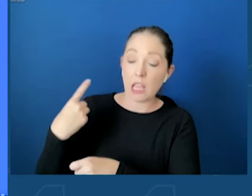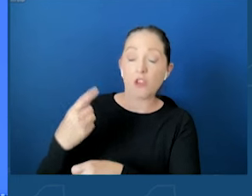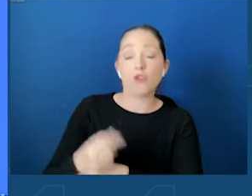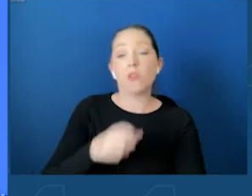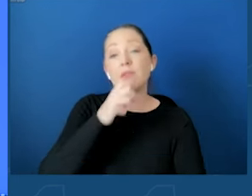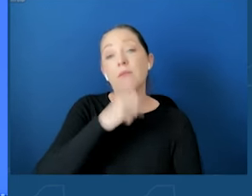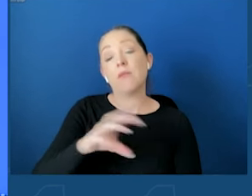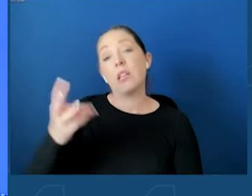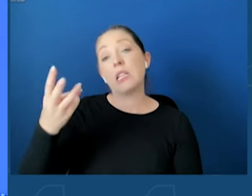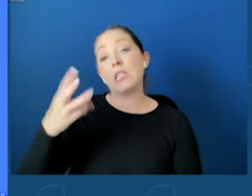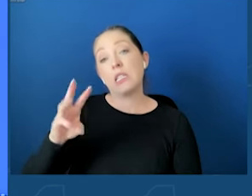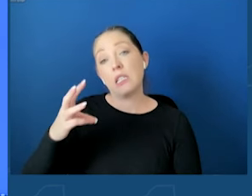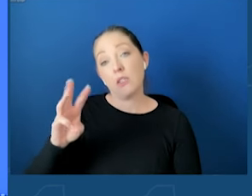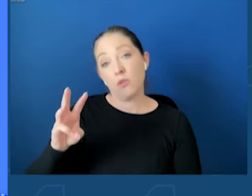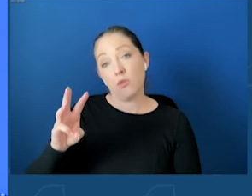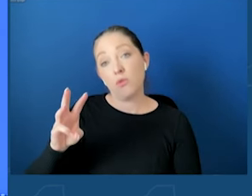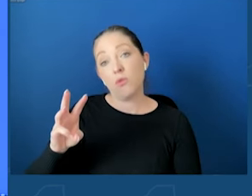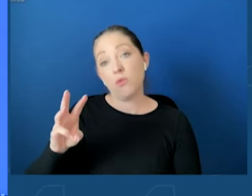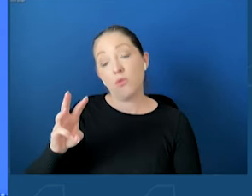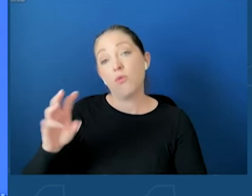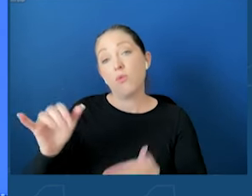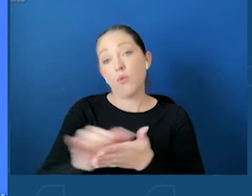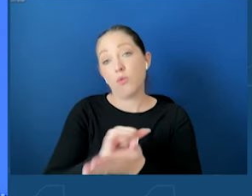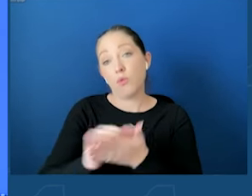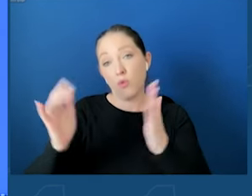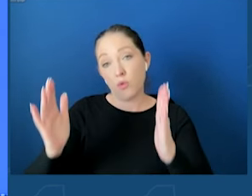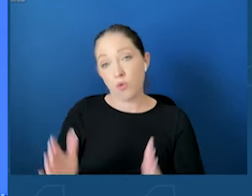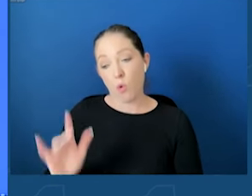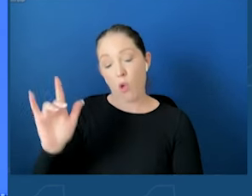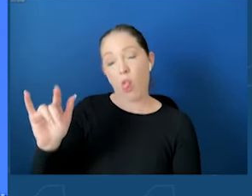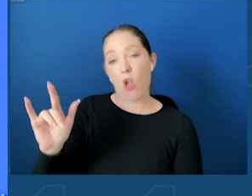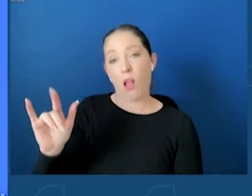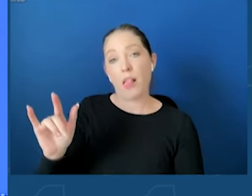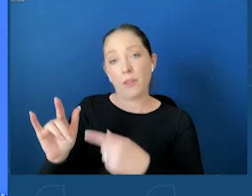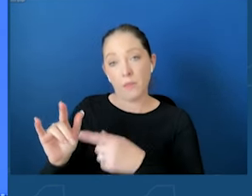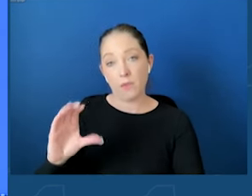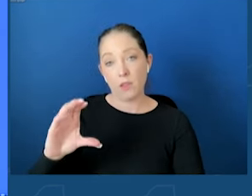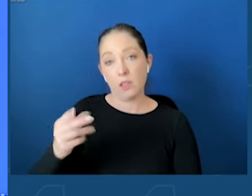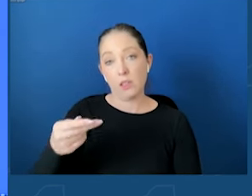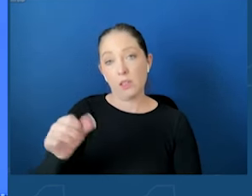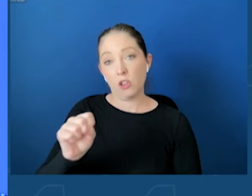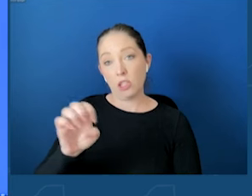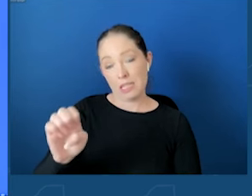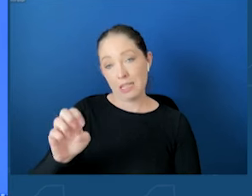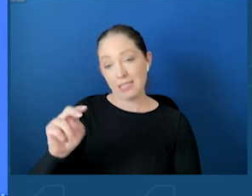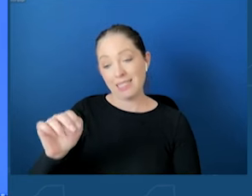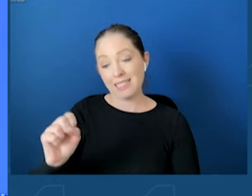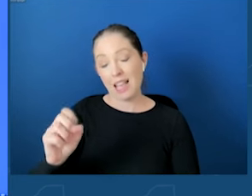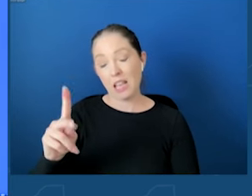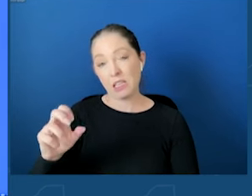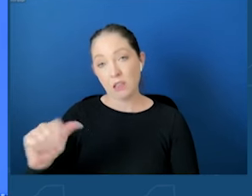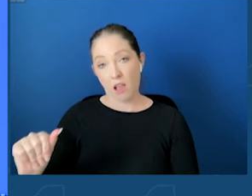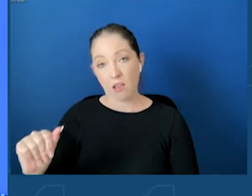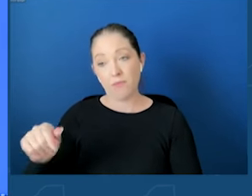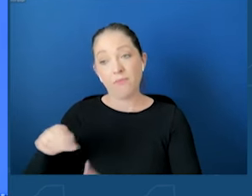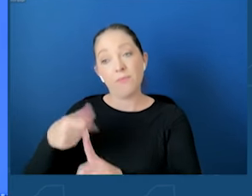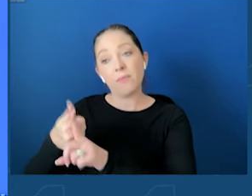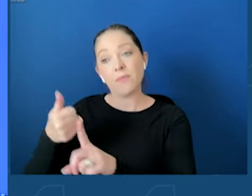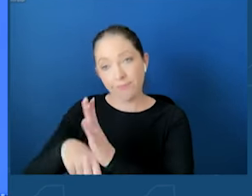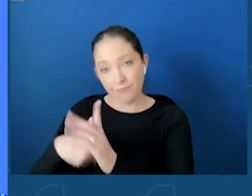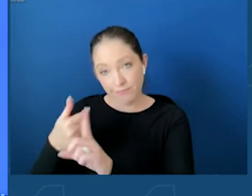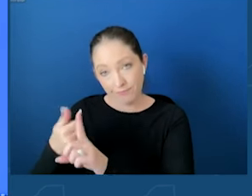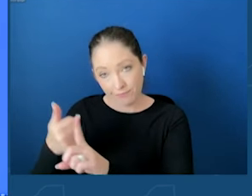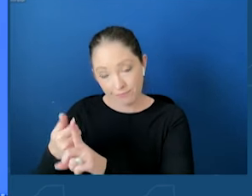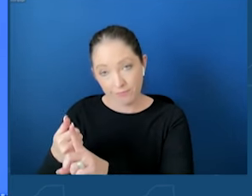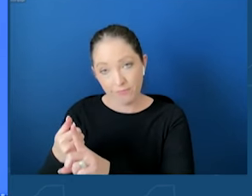Yorker on Long Island, Chase Nasca, took his own life after watching hours